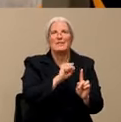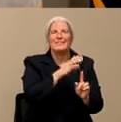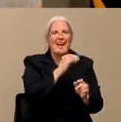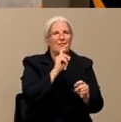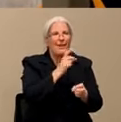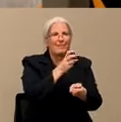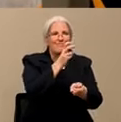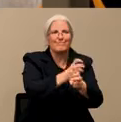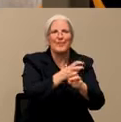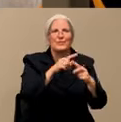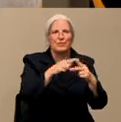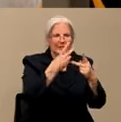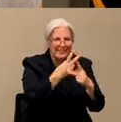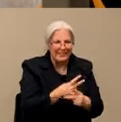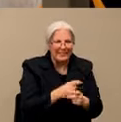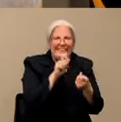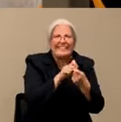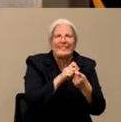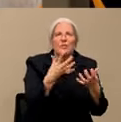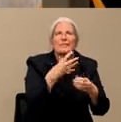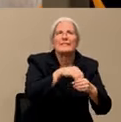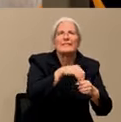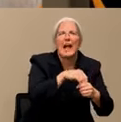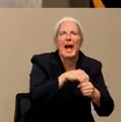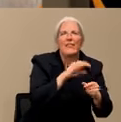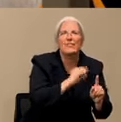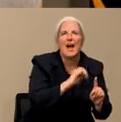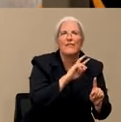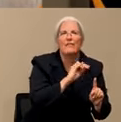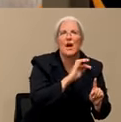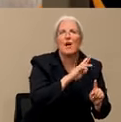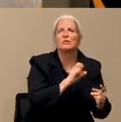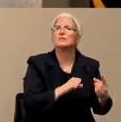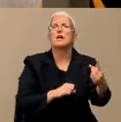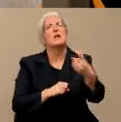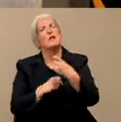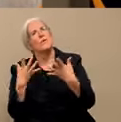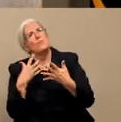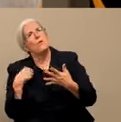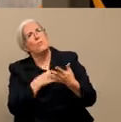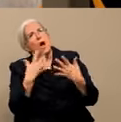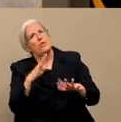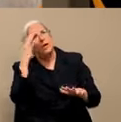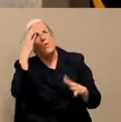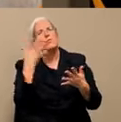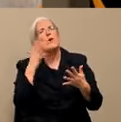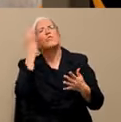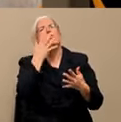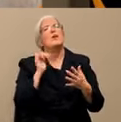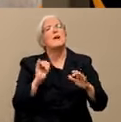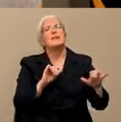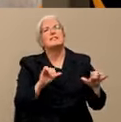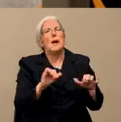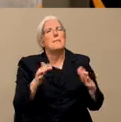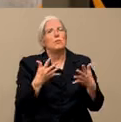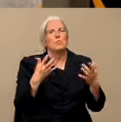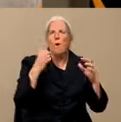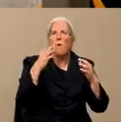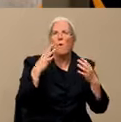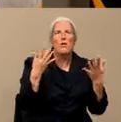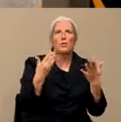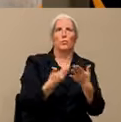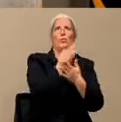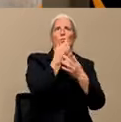know about the virus at this point? Is something we've seen before, something similar that we've seen, or is this just radically different from other viruses?